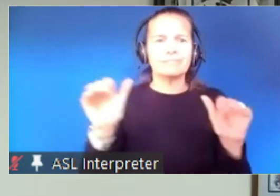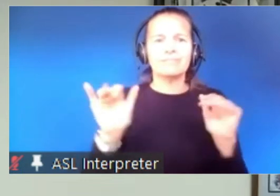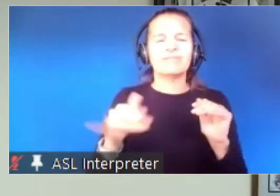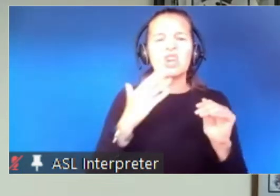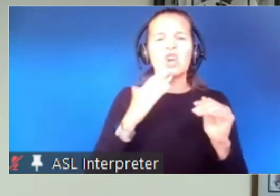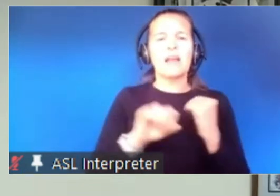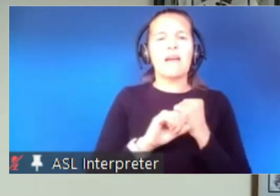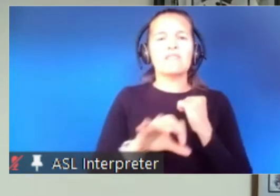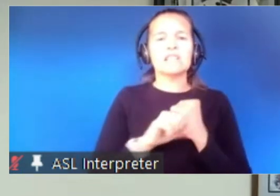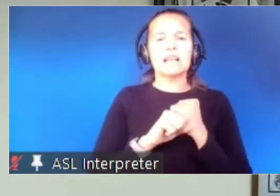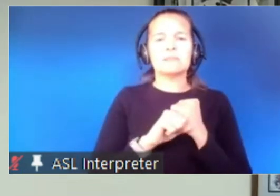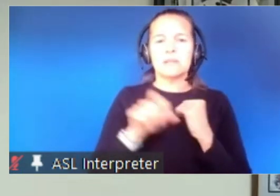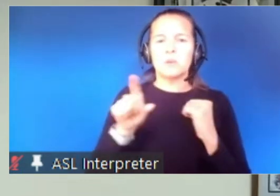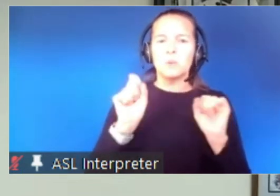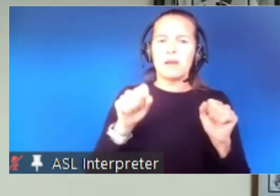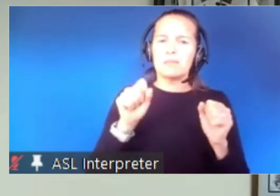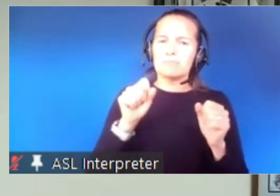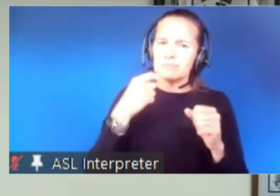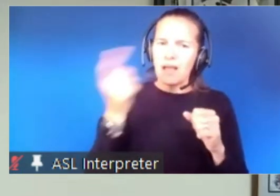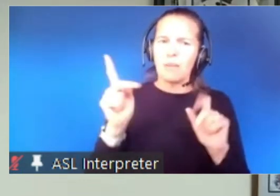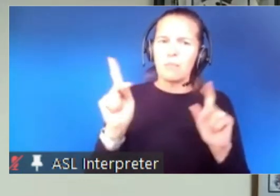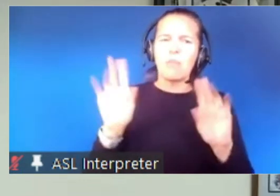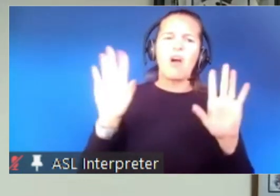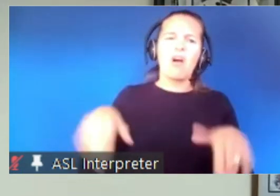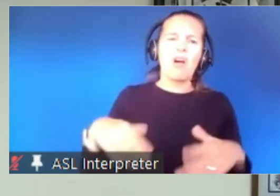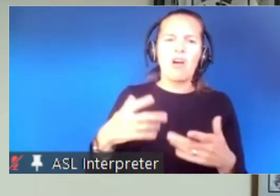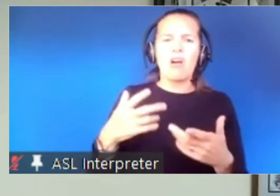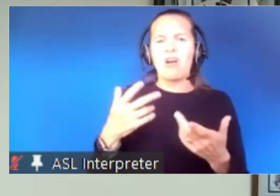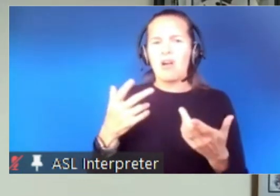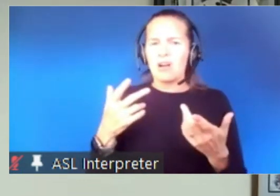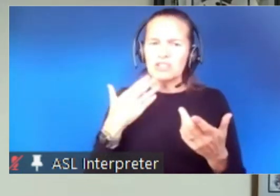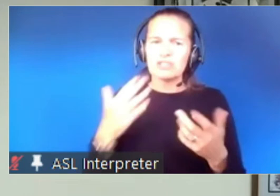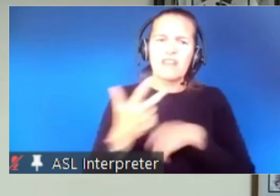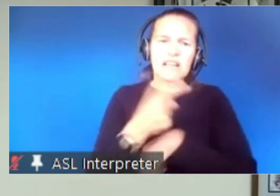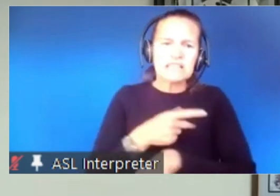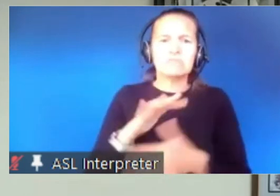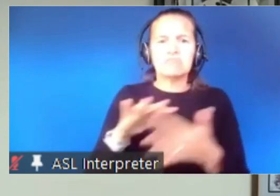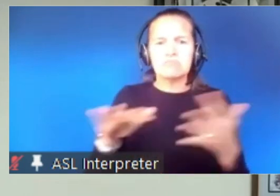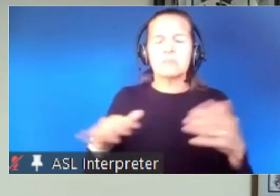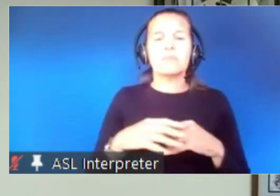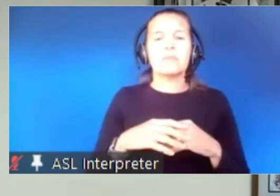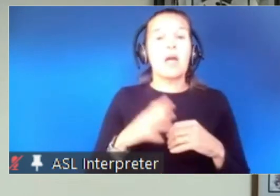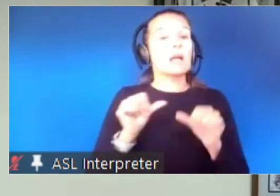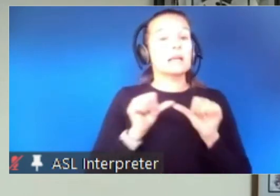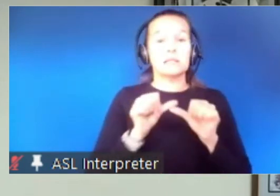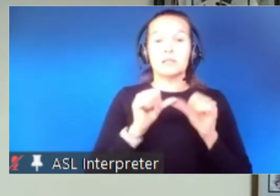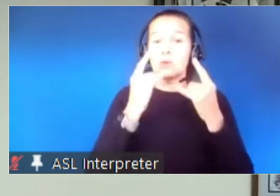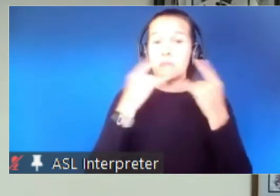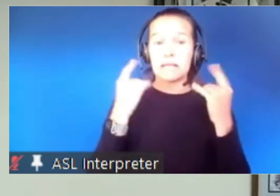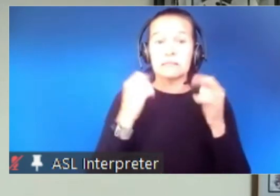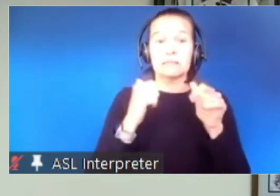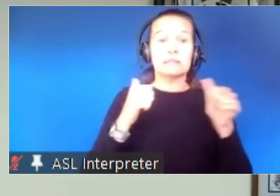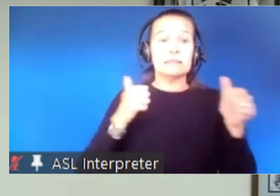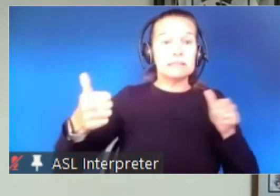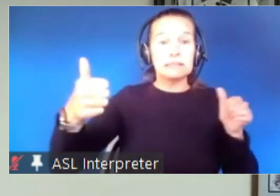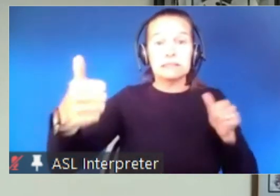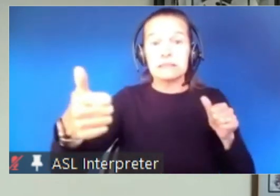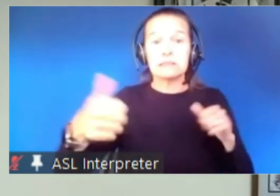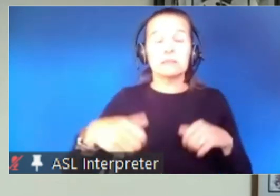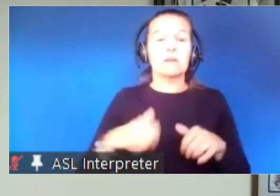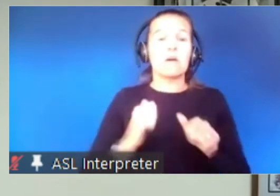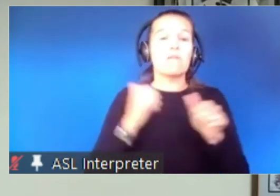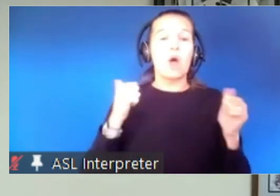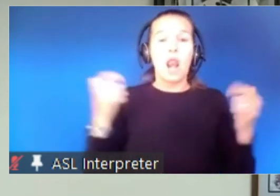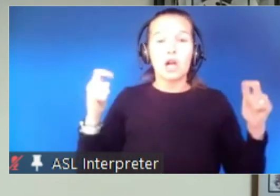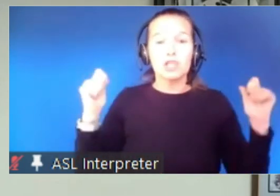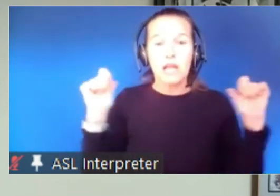by word of mouth from people that we trust and yourselves continue to mass distance avoid large gatherings continue